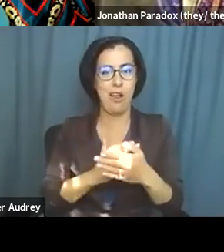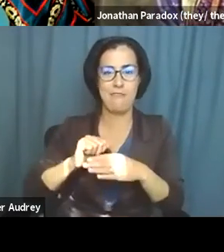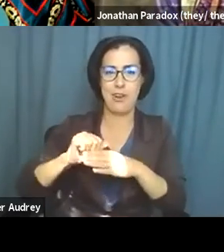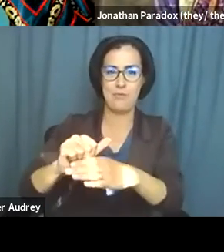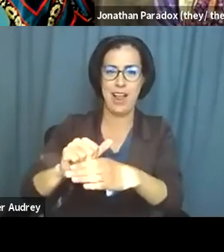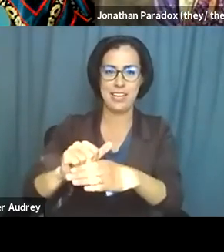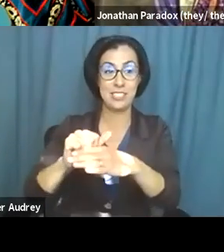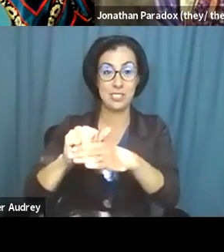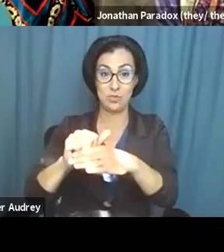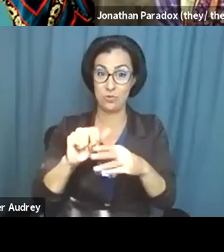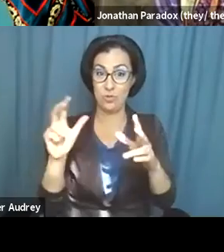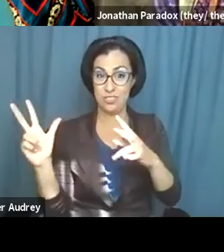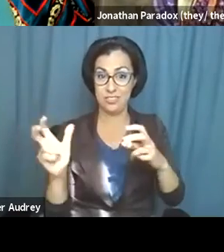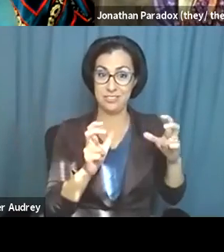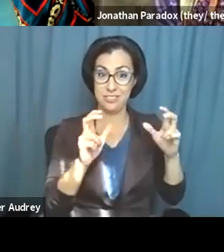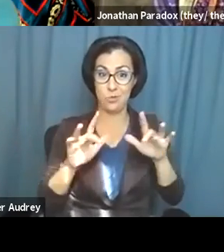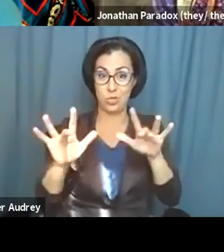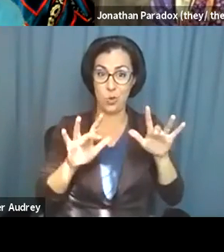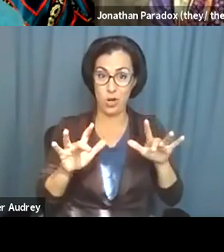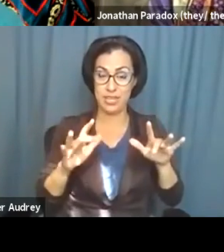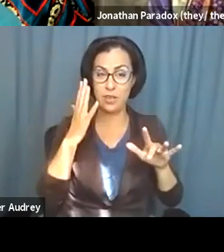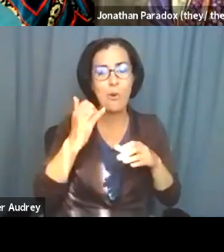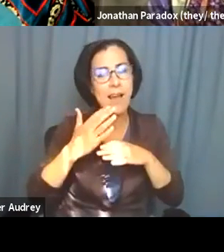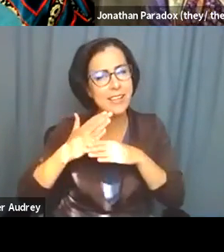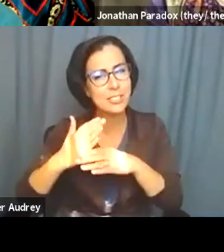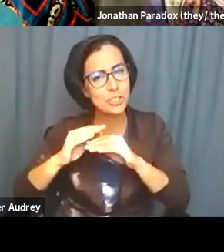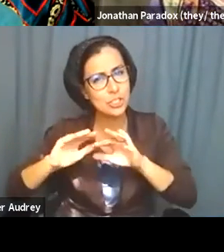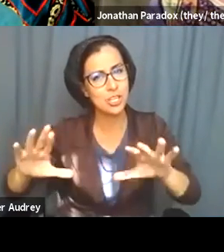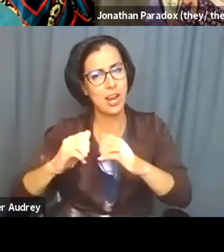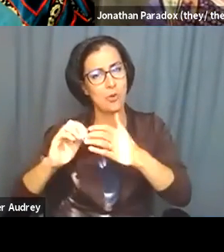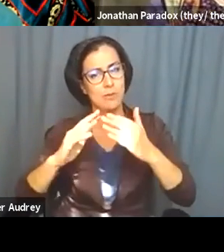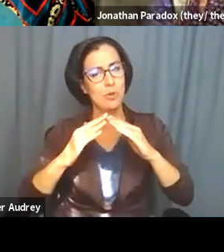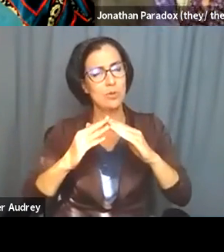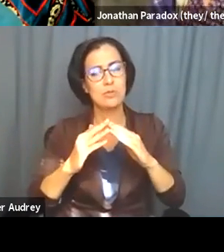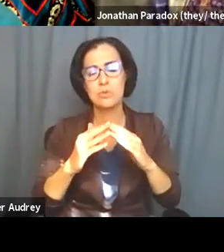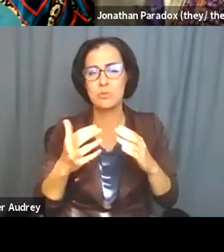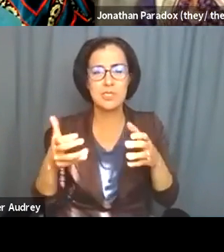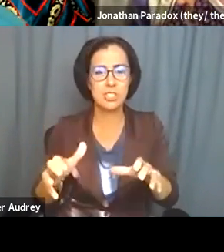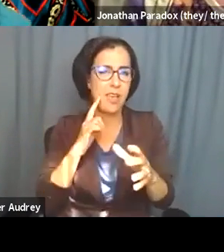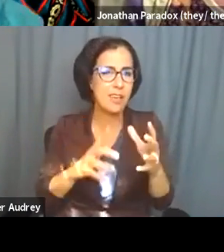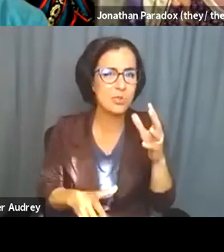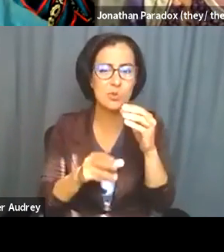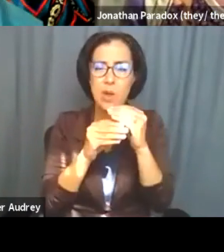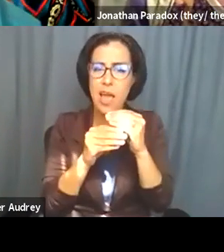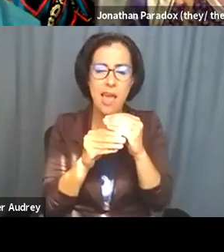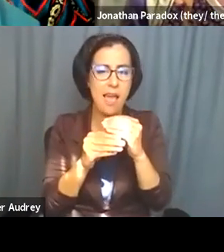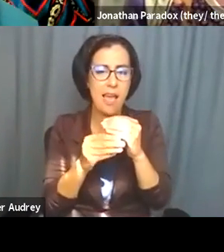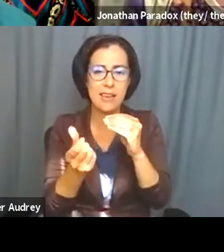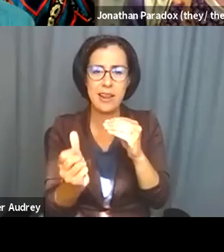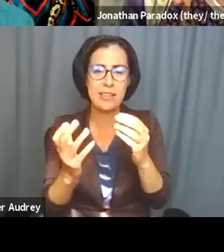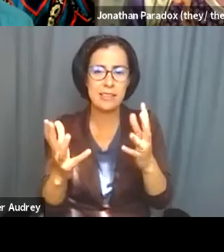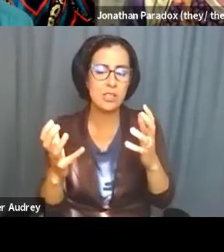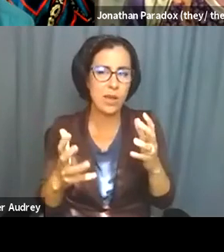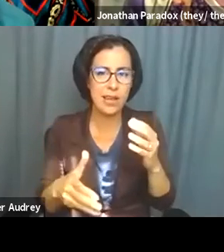are recording to share with the community. So this is our chance to, um, add anything else we would like to, to our story, to our introduction.